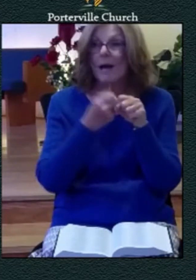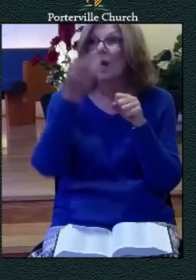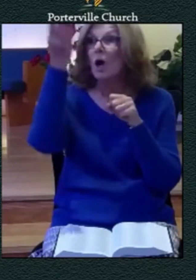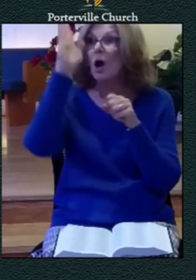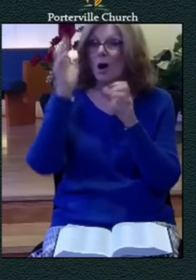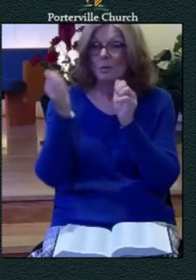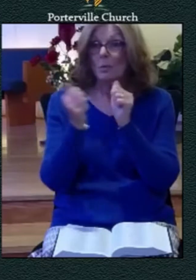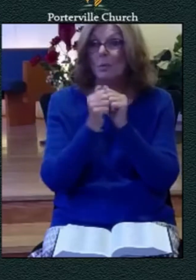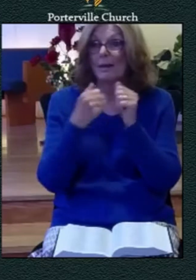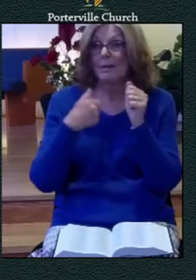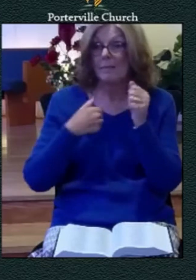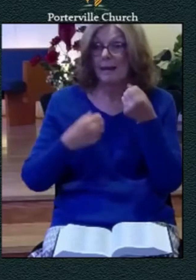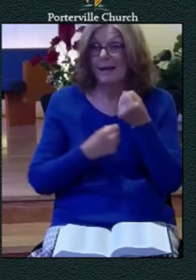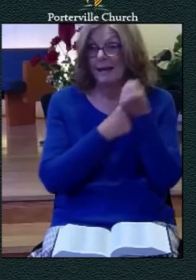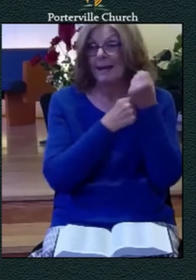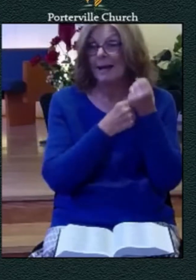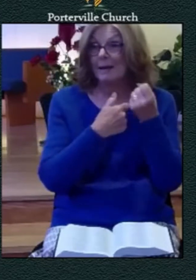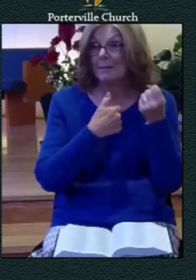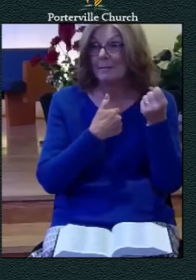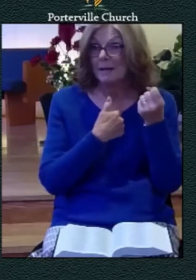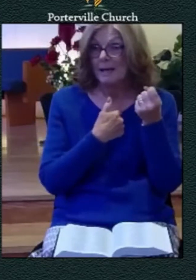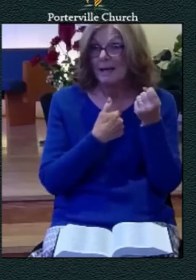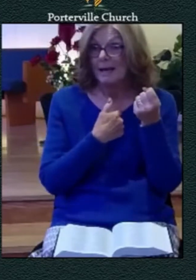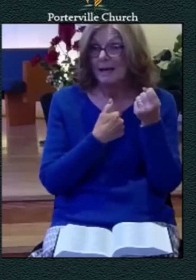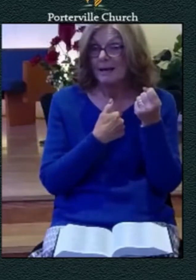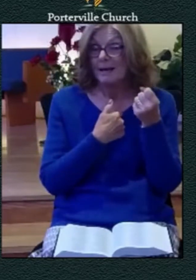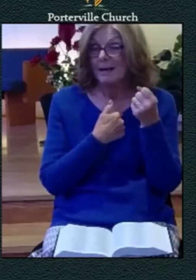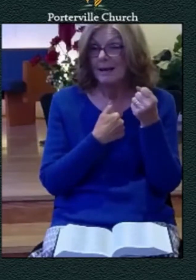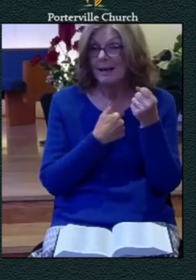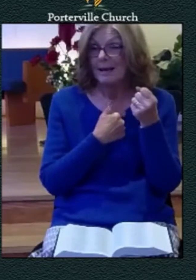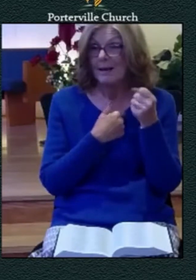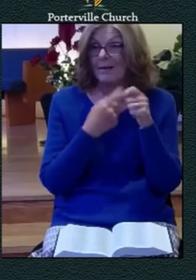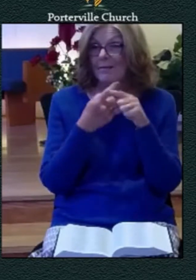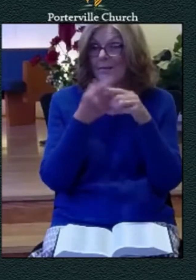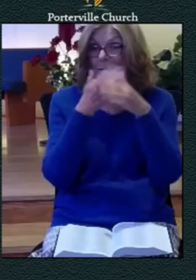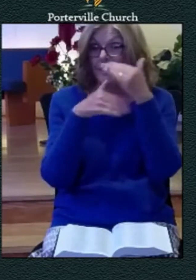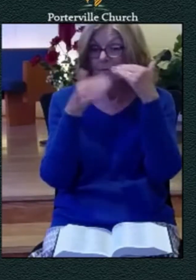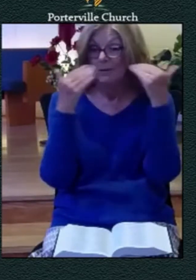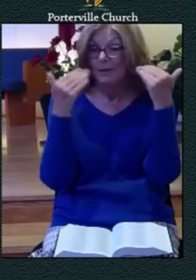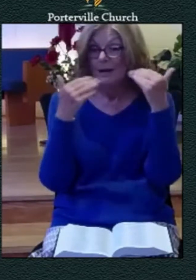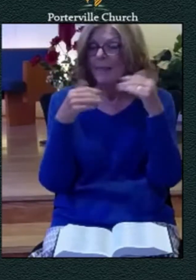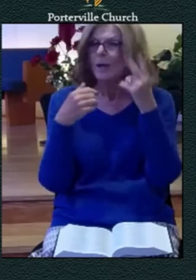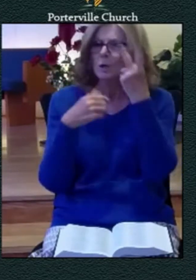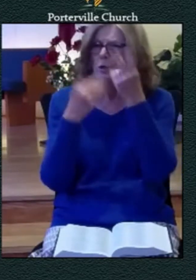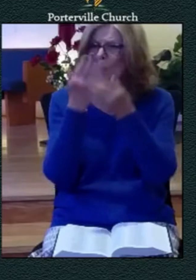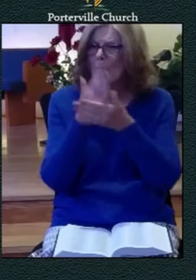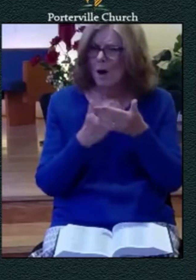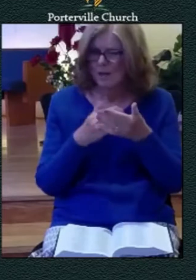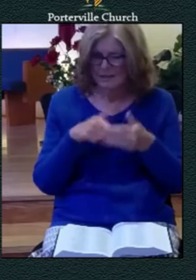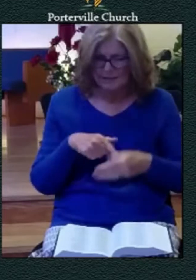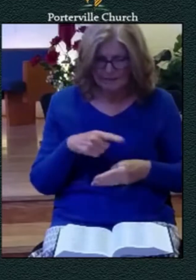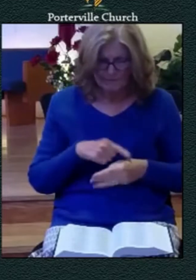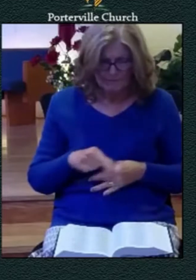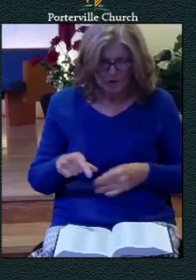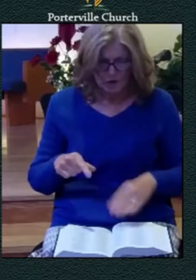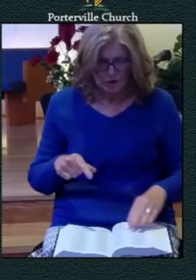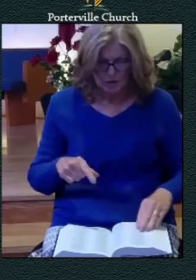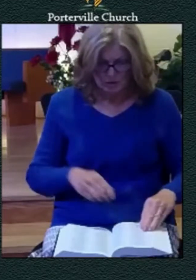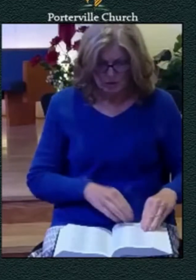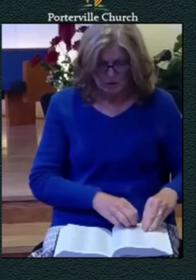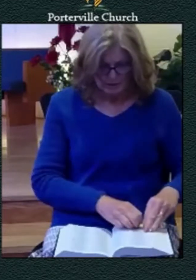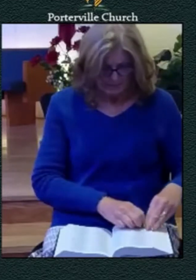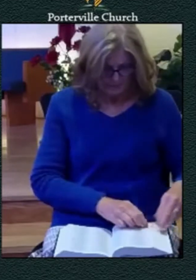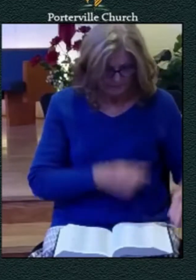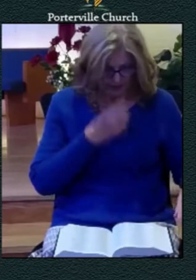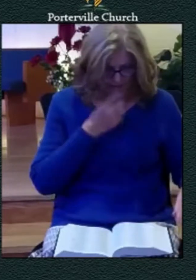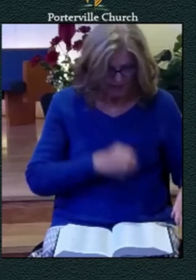now you'll notice immediately that there are two parts to this verse and i've marked it there and what i've put on the